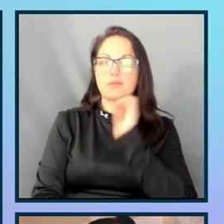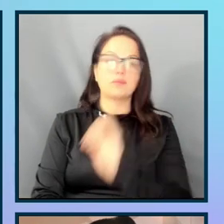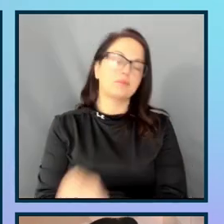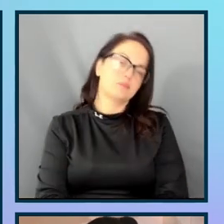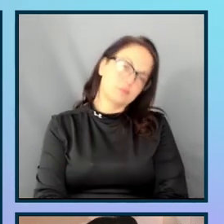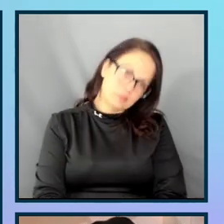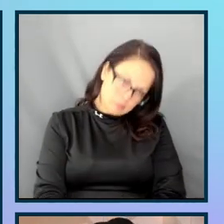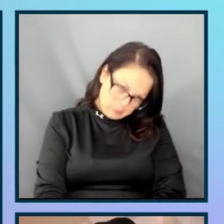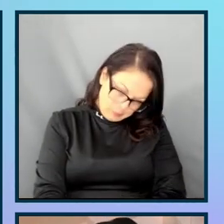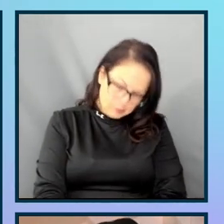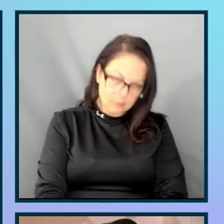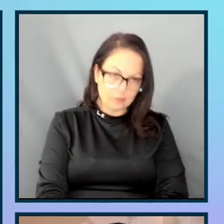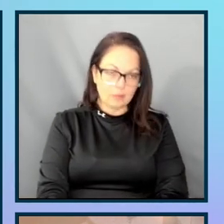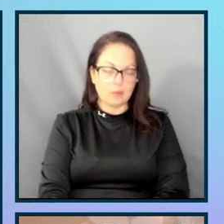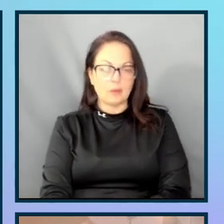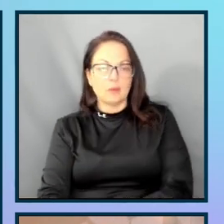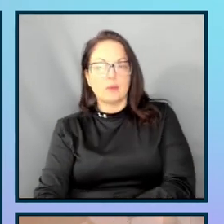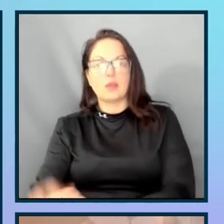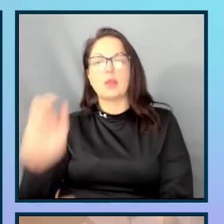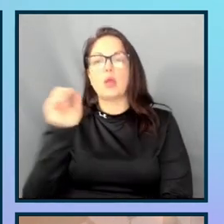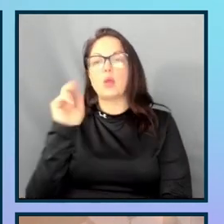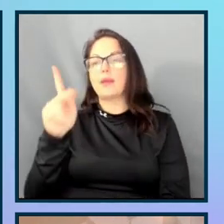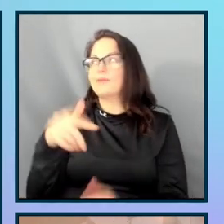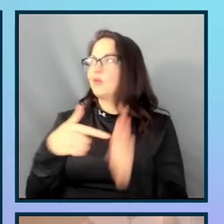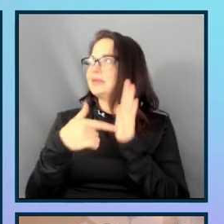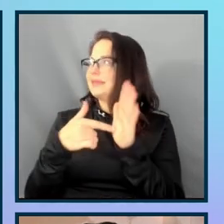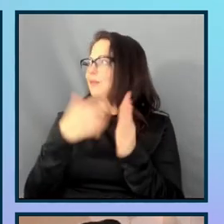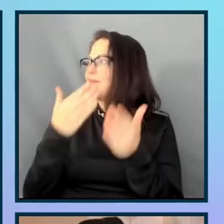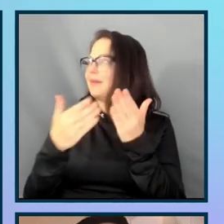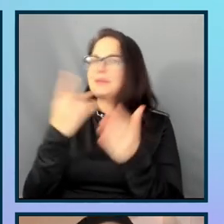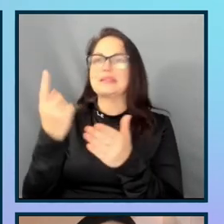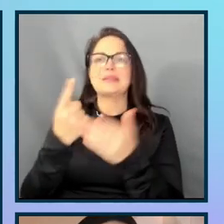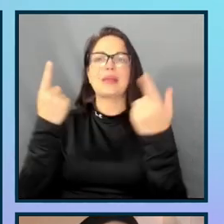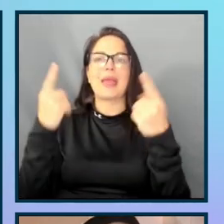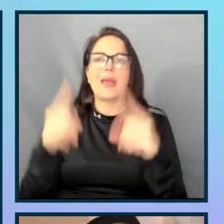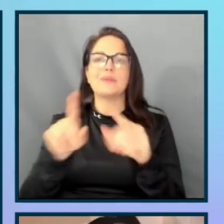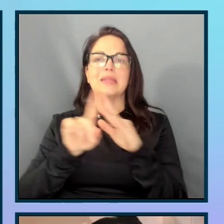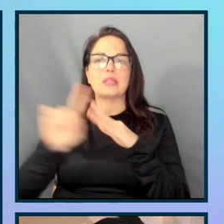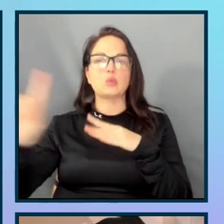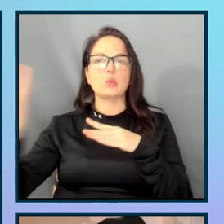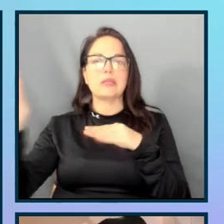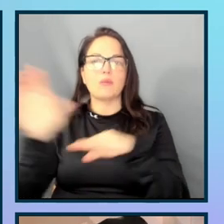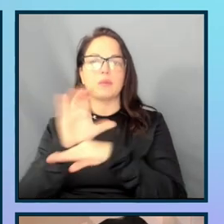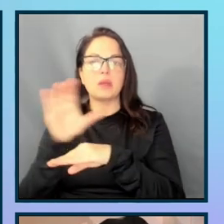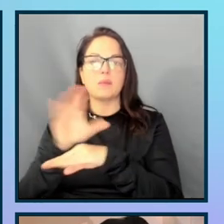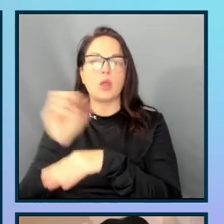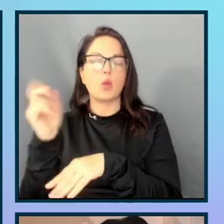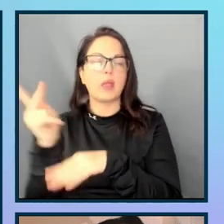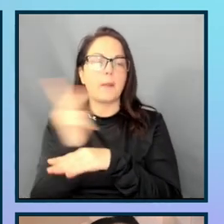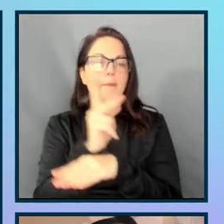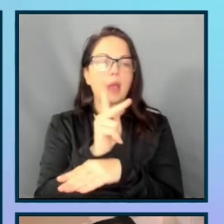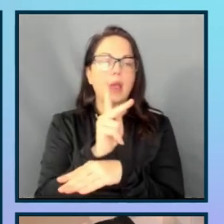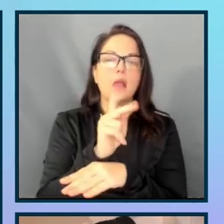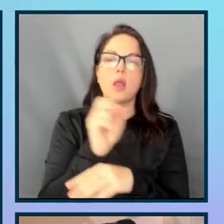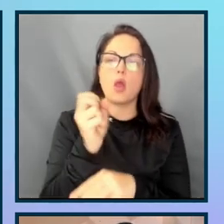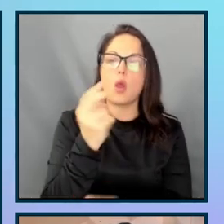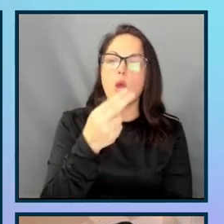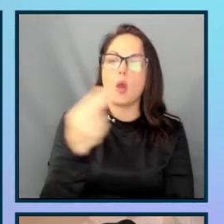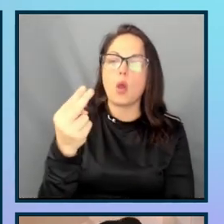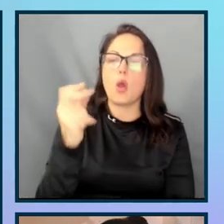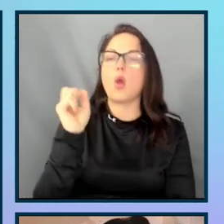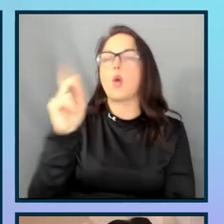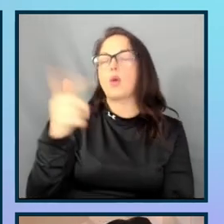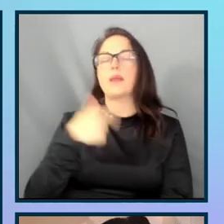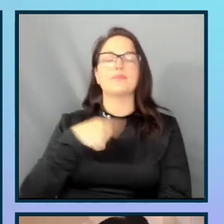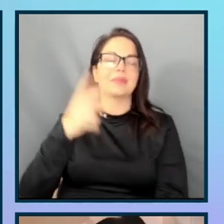Maria. And then let's say I get a phone call. Okay, I'm going to go answer that phone call. I step away. I come back to my form. I'm like, okay, where was I? Actually, yeah, I